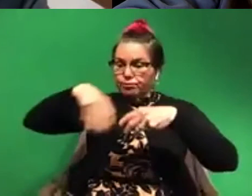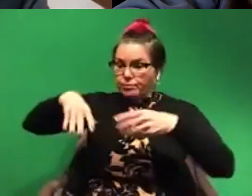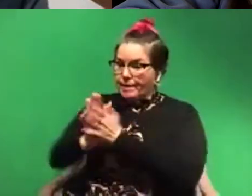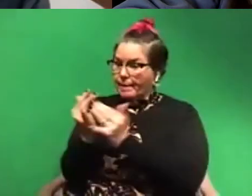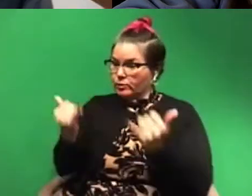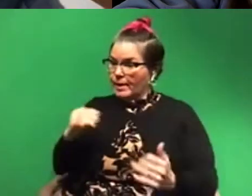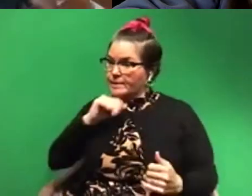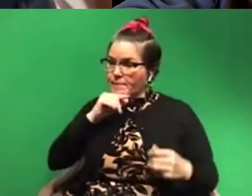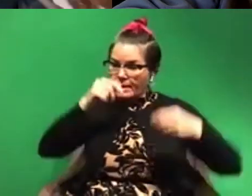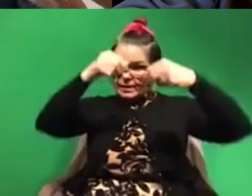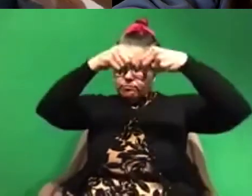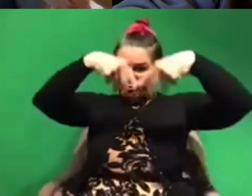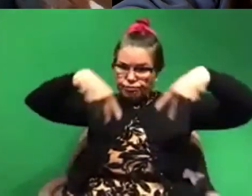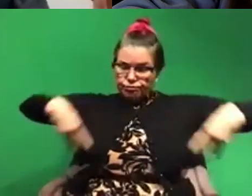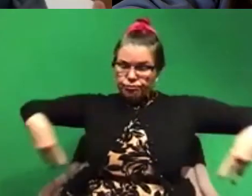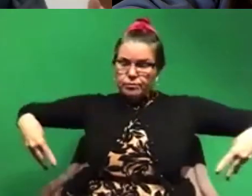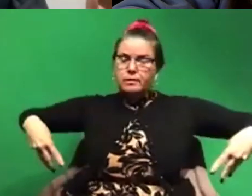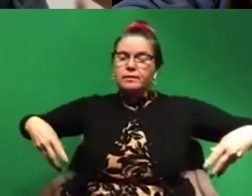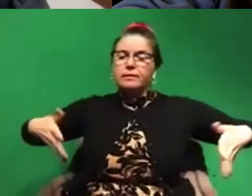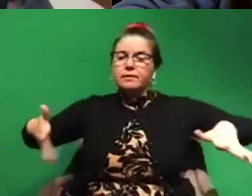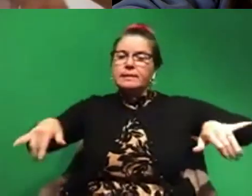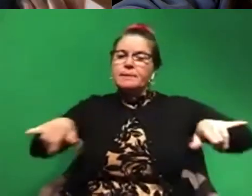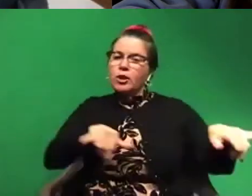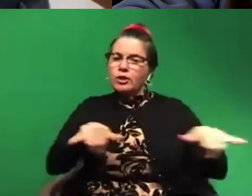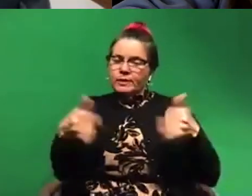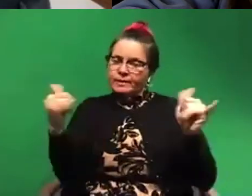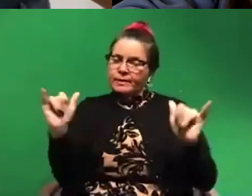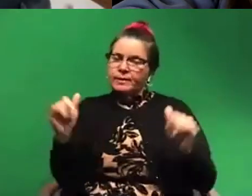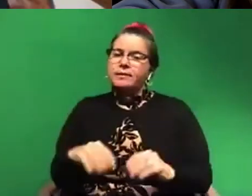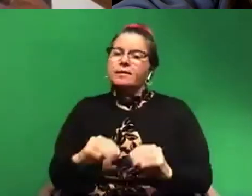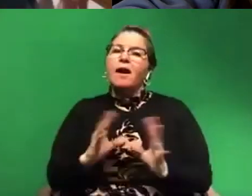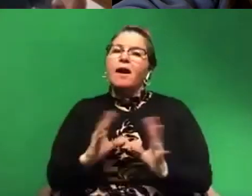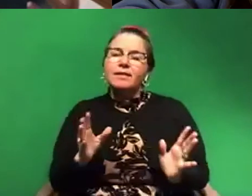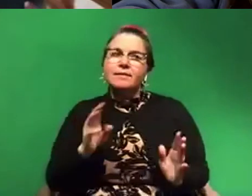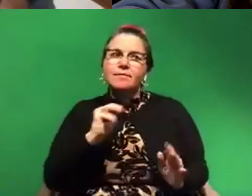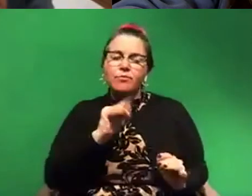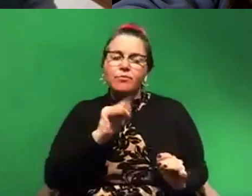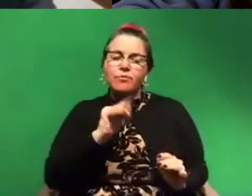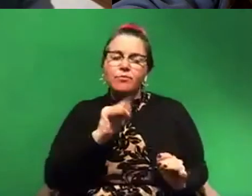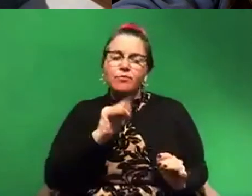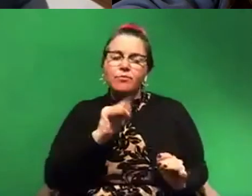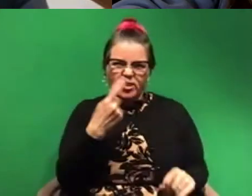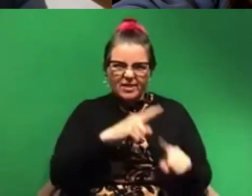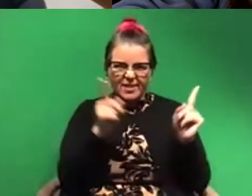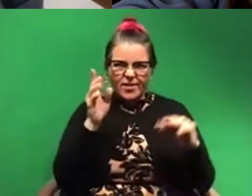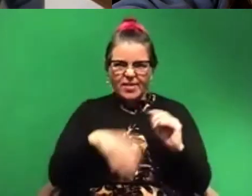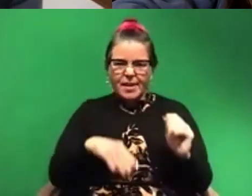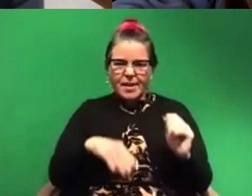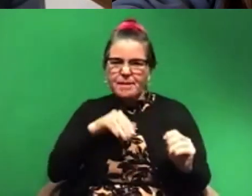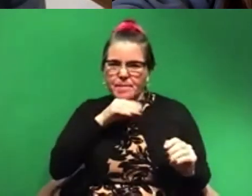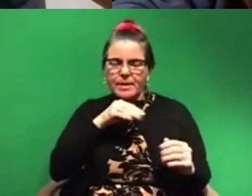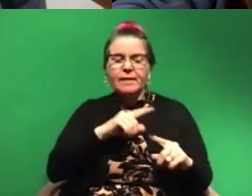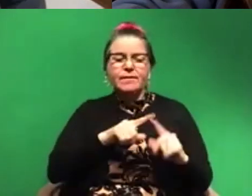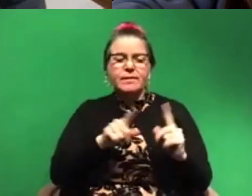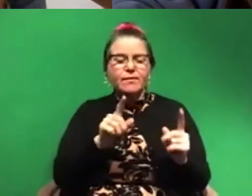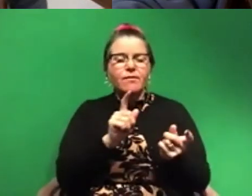are fairly similar still. Obviously marine mammals look a lot different. They've got some modifications that,